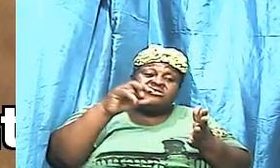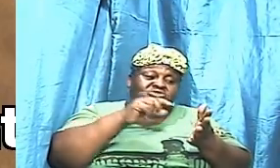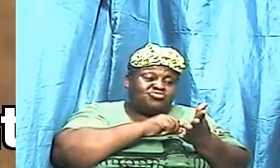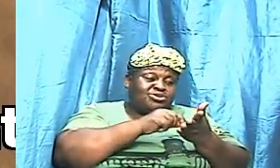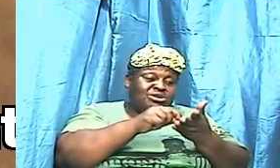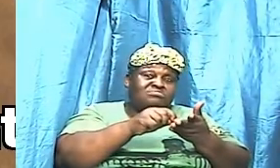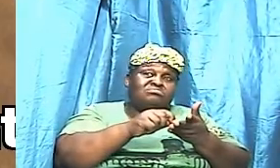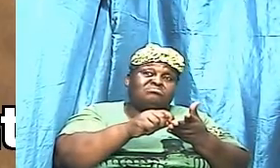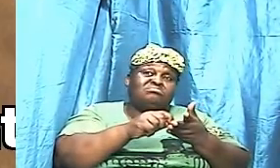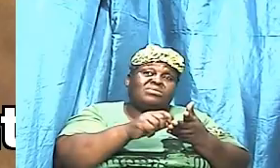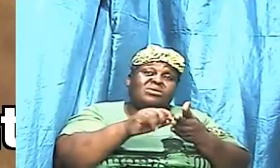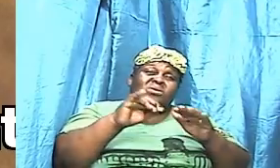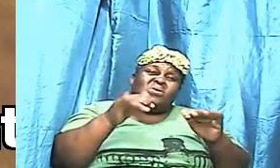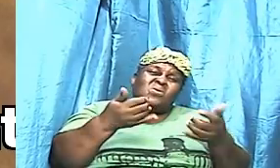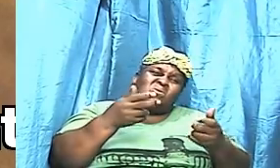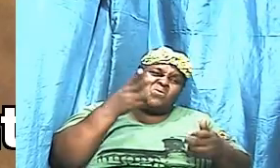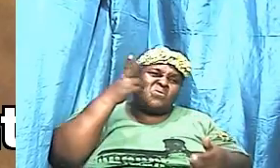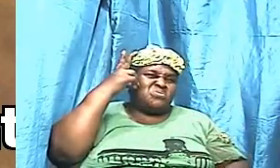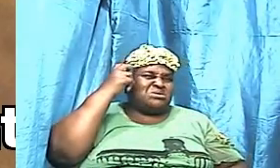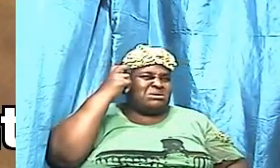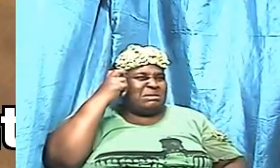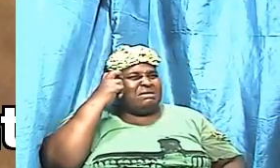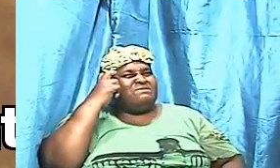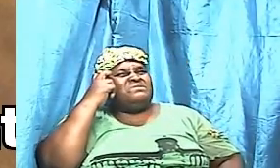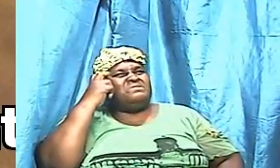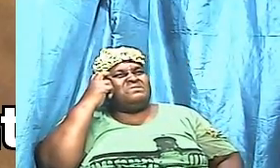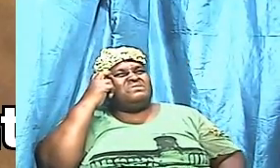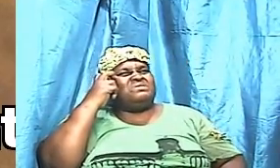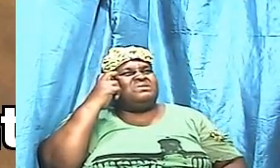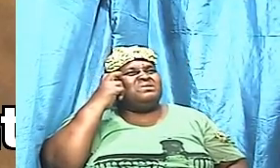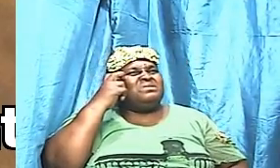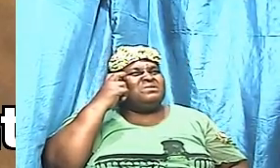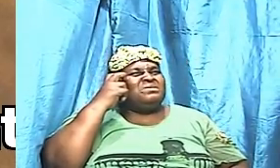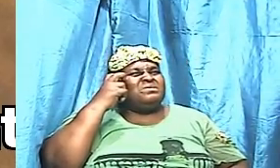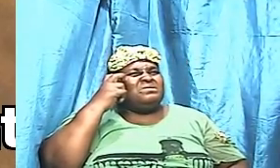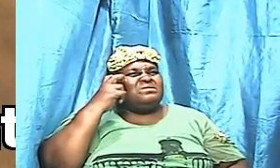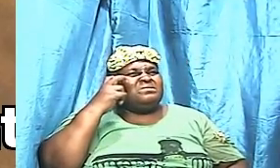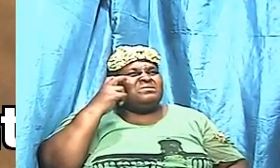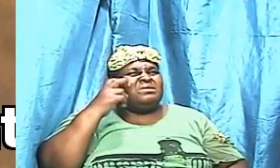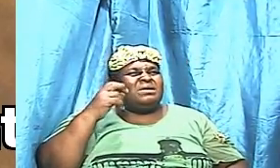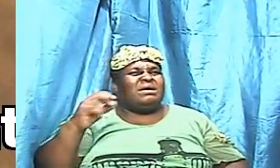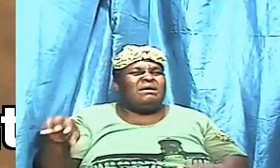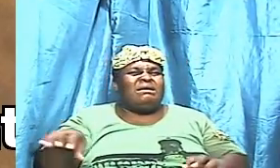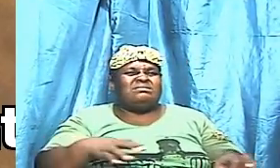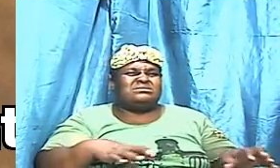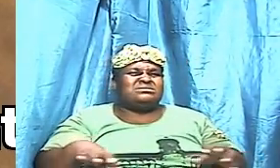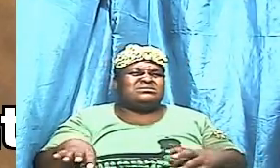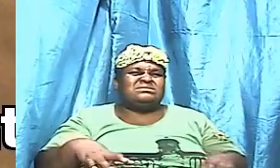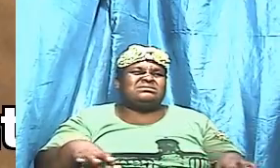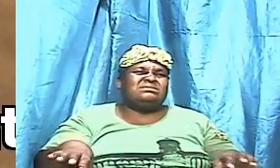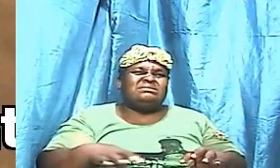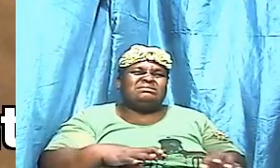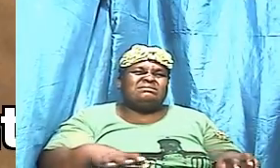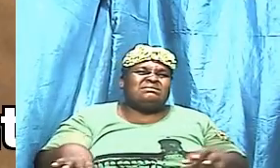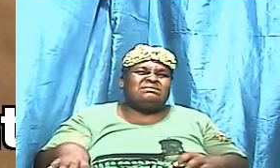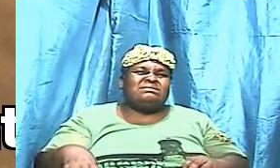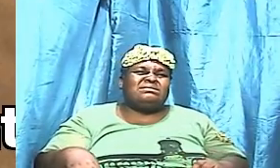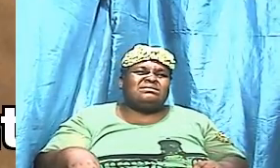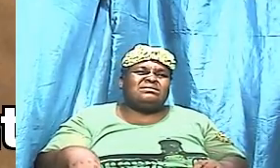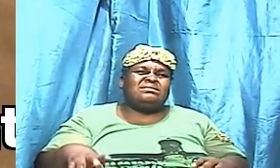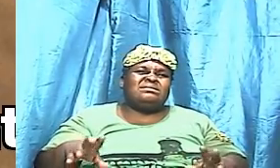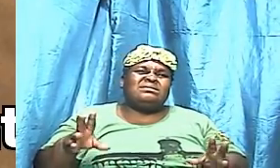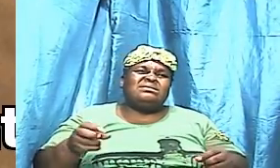how did the devil react to the stabbing action of the word of God he threw the word of God